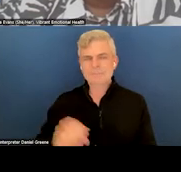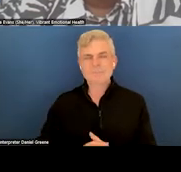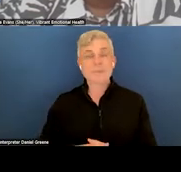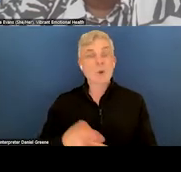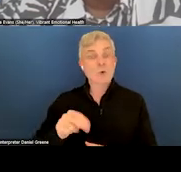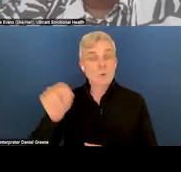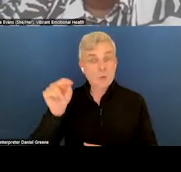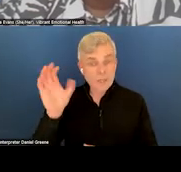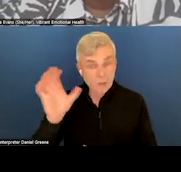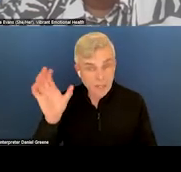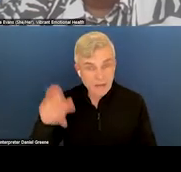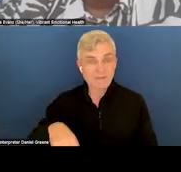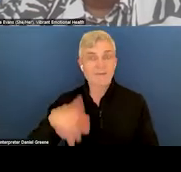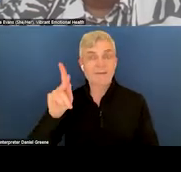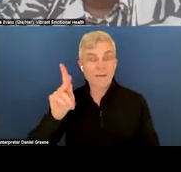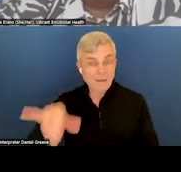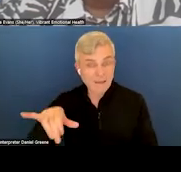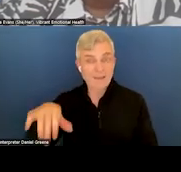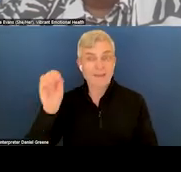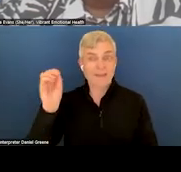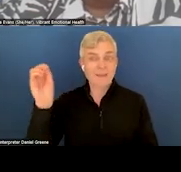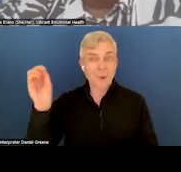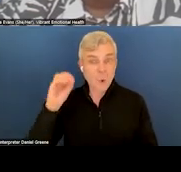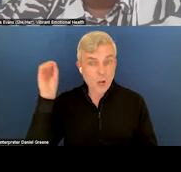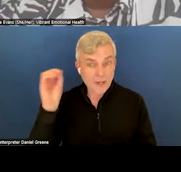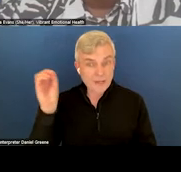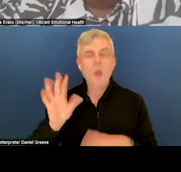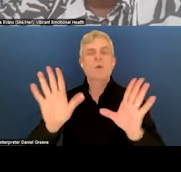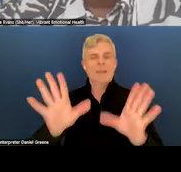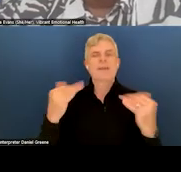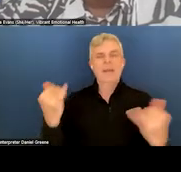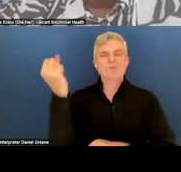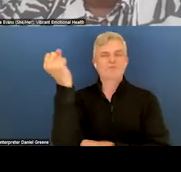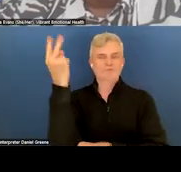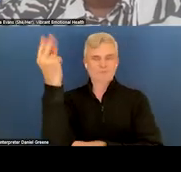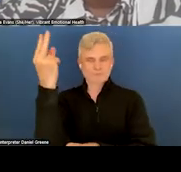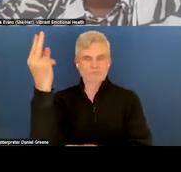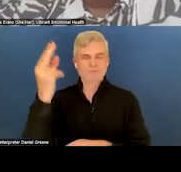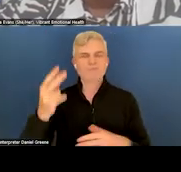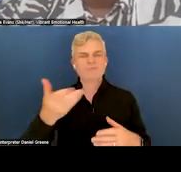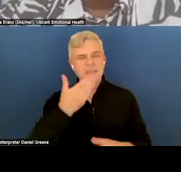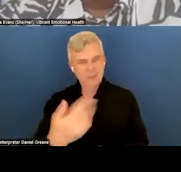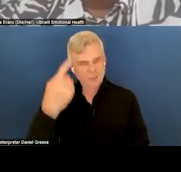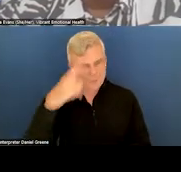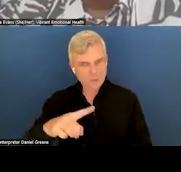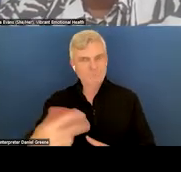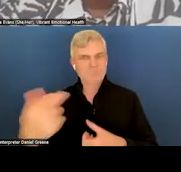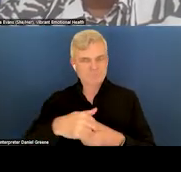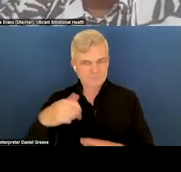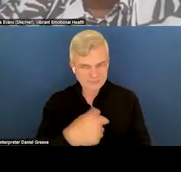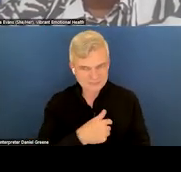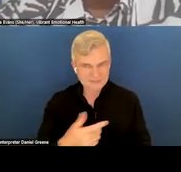Oregon. Great. Well, it is noon on the dot, so let's get started. Thank you all for joining us today. Again, hope you all had a very